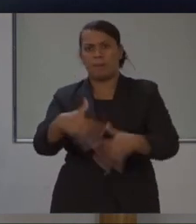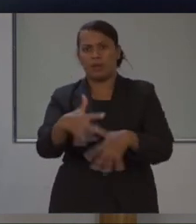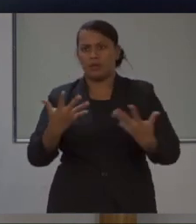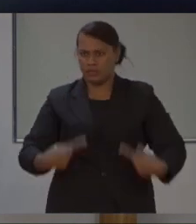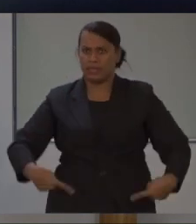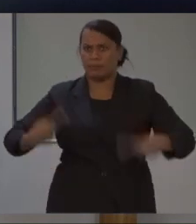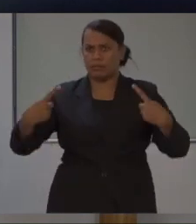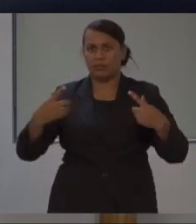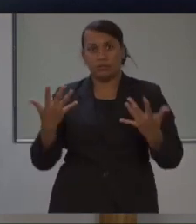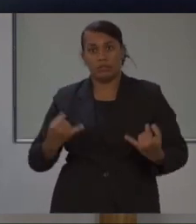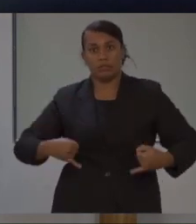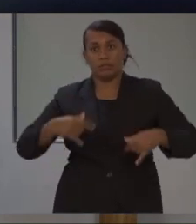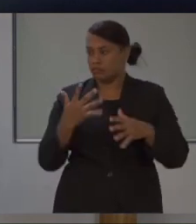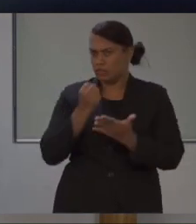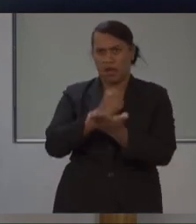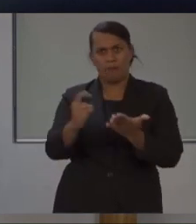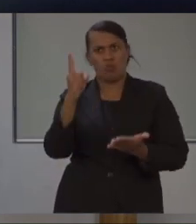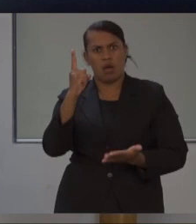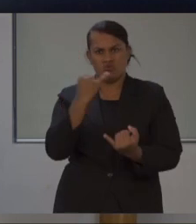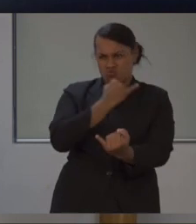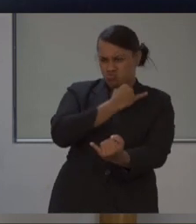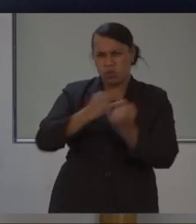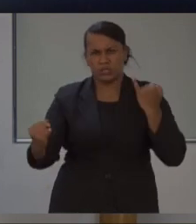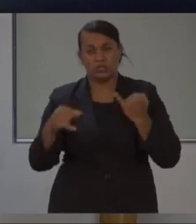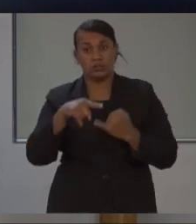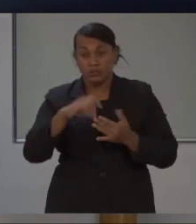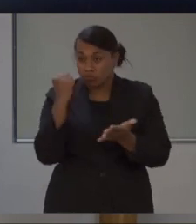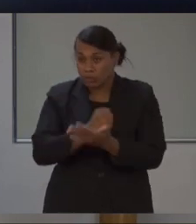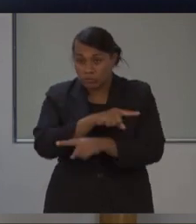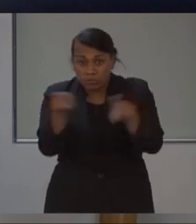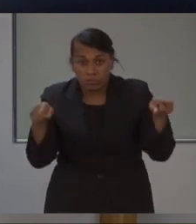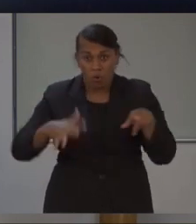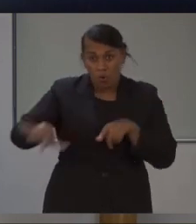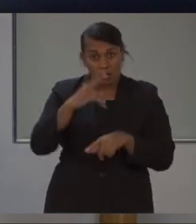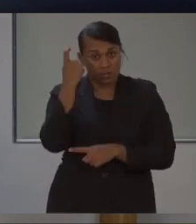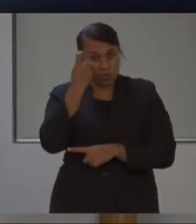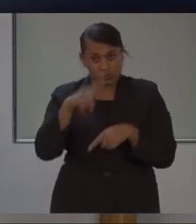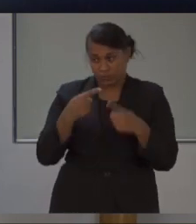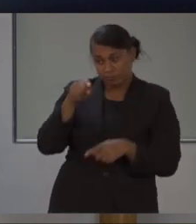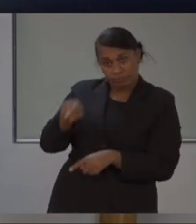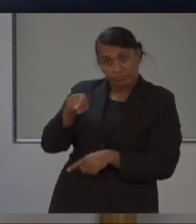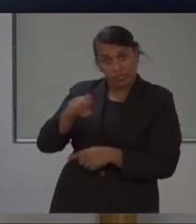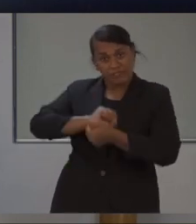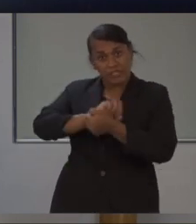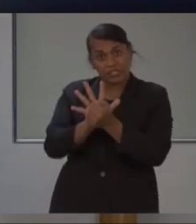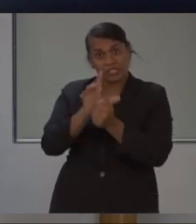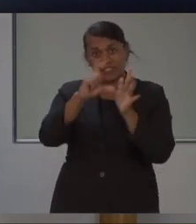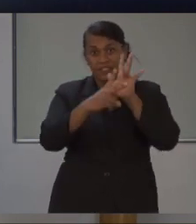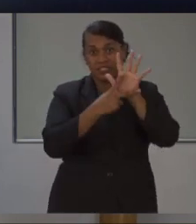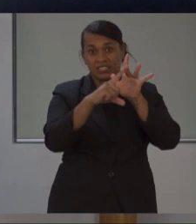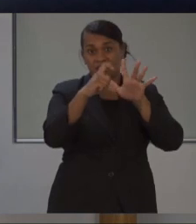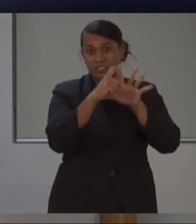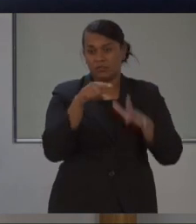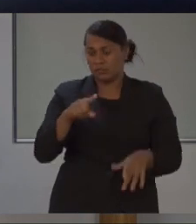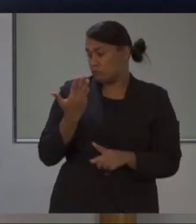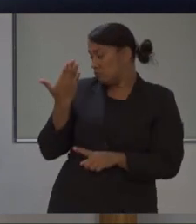it's what is on top of all your minds today. Since it's Monday, the